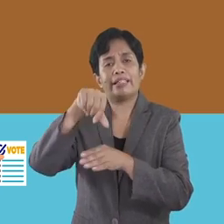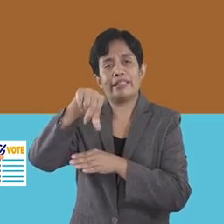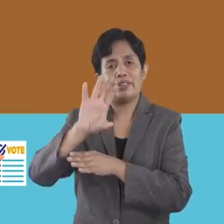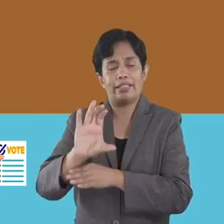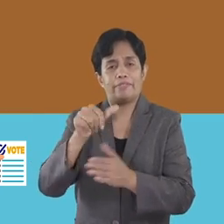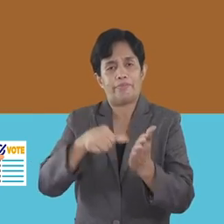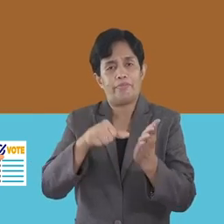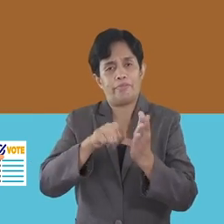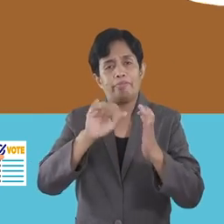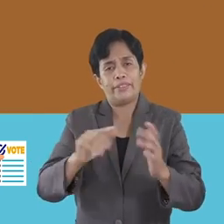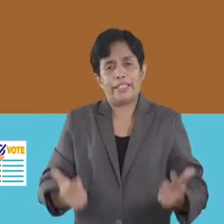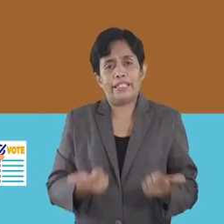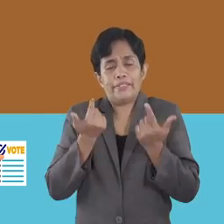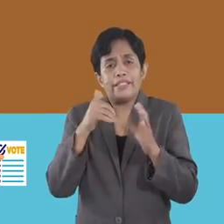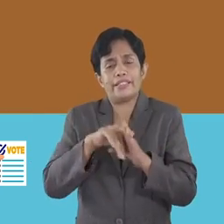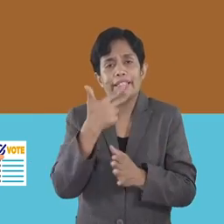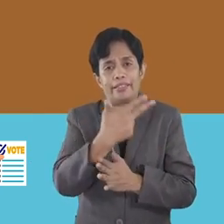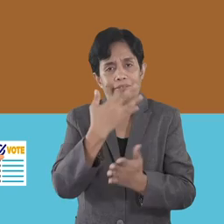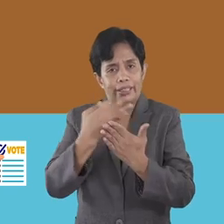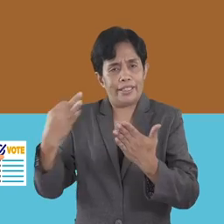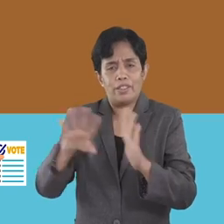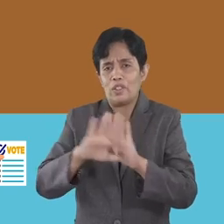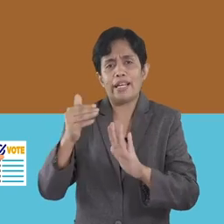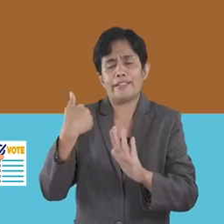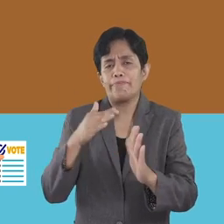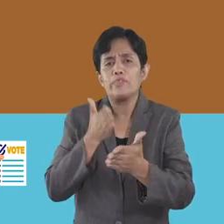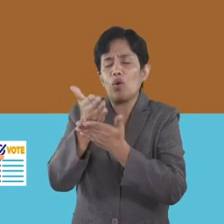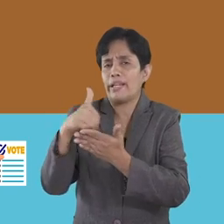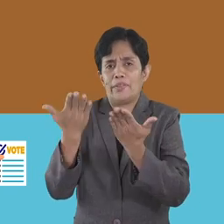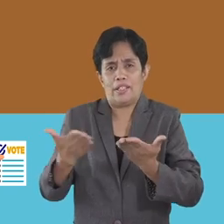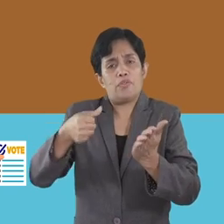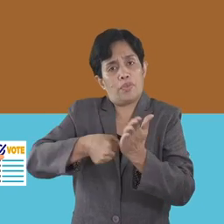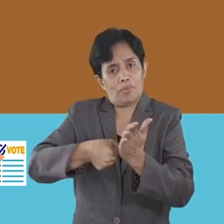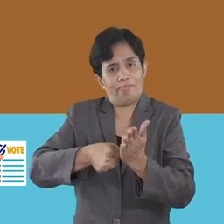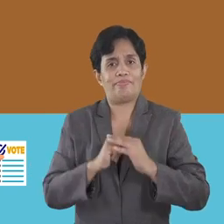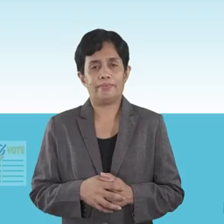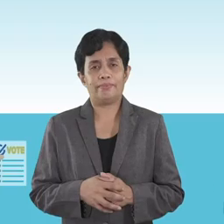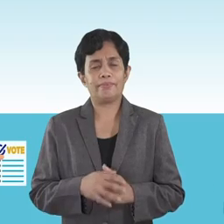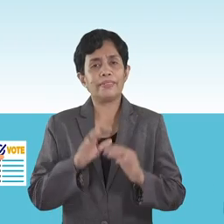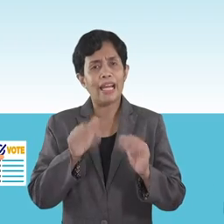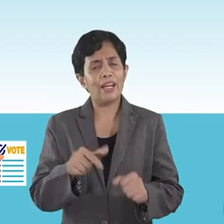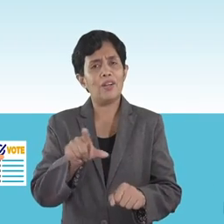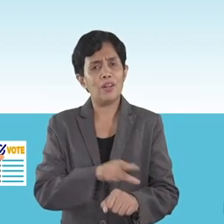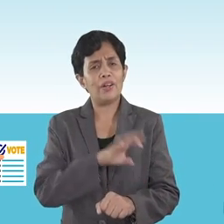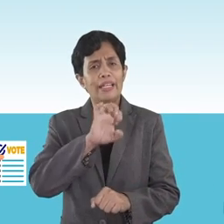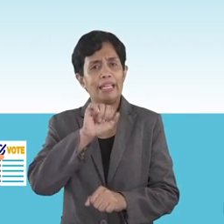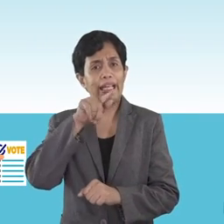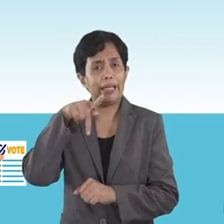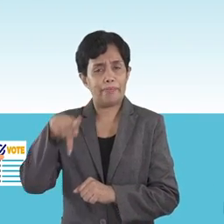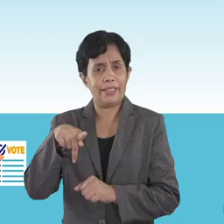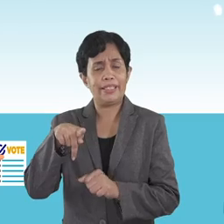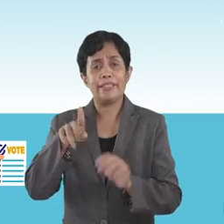Voters residing in these three facilities do not have to go elsewhere to cast their votes. How long will